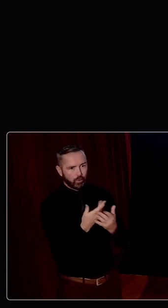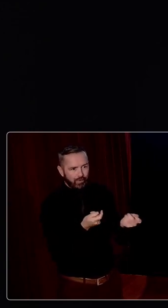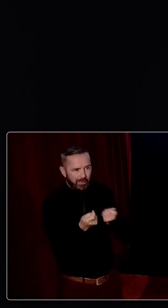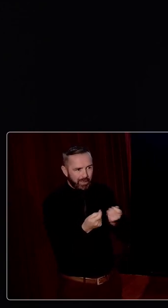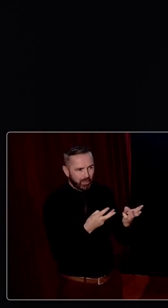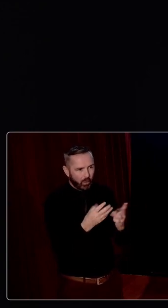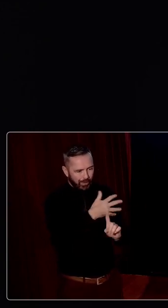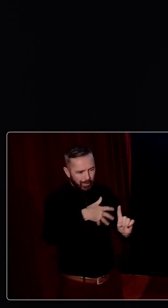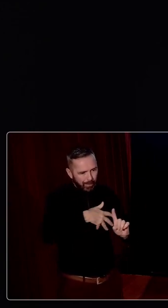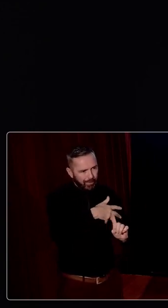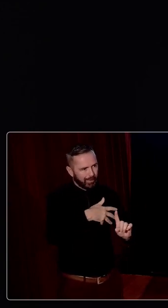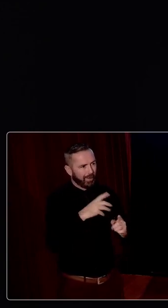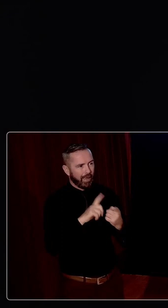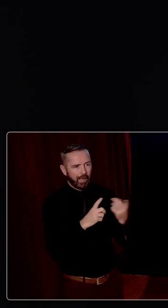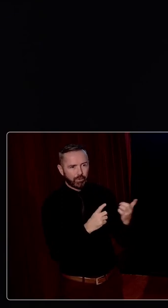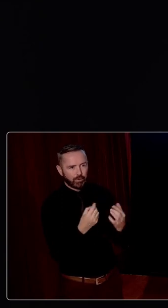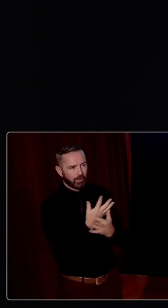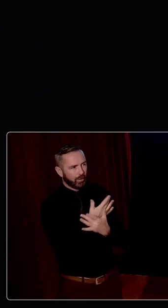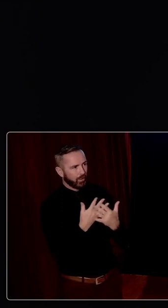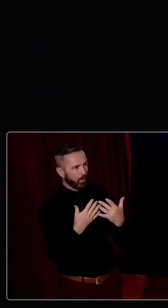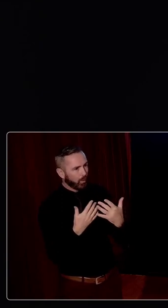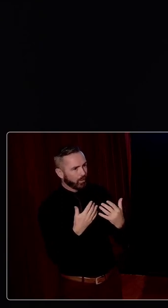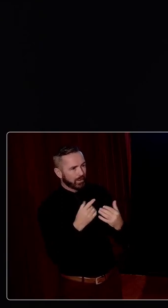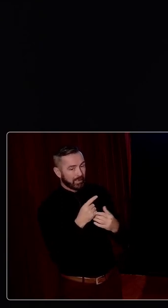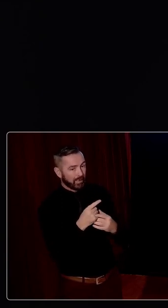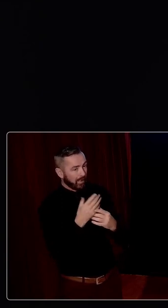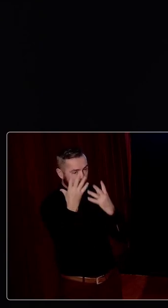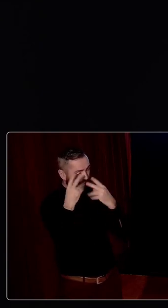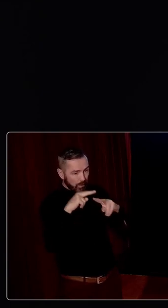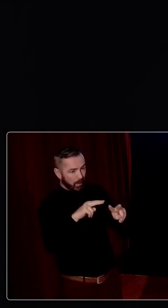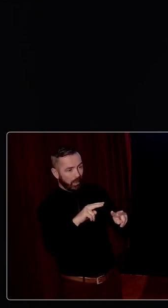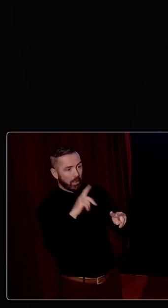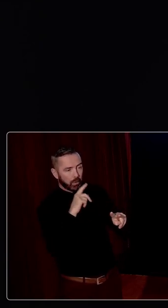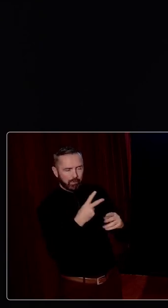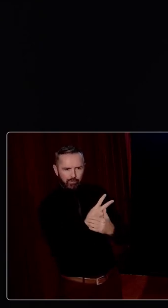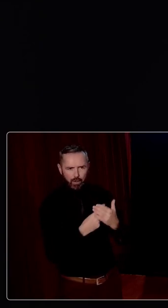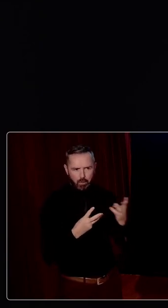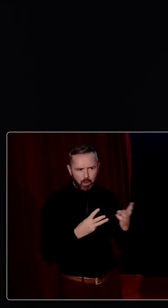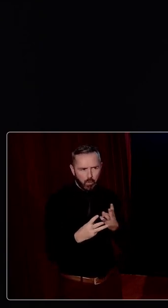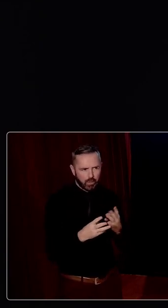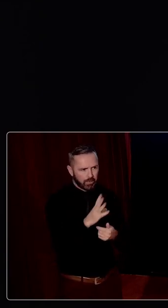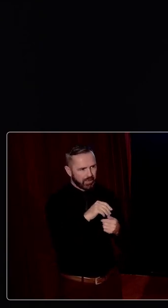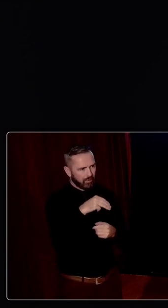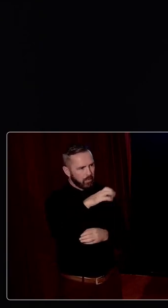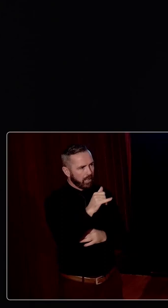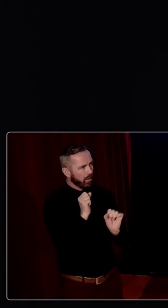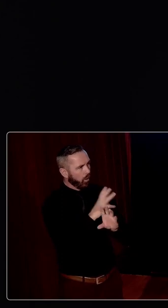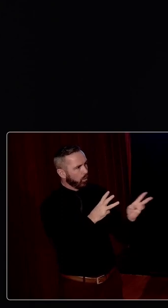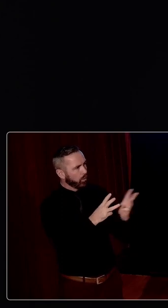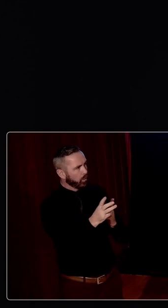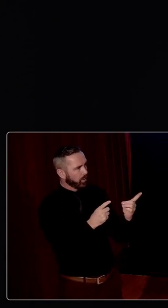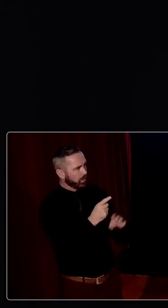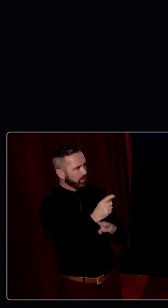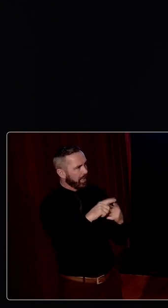work behind the scenes and also did invisible but invaluable work over the two days, particularly Mary for all your work